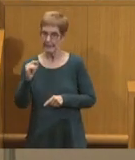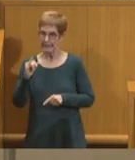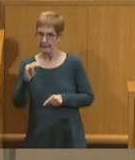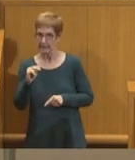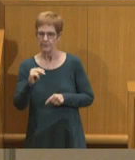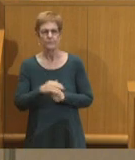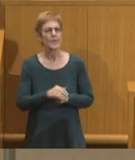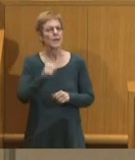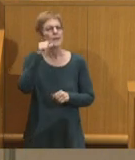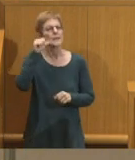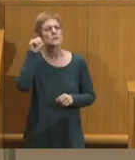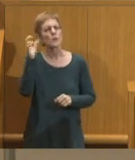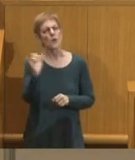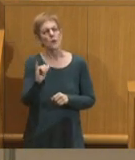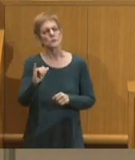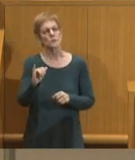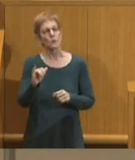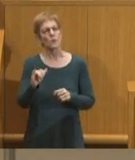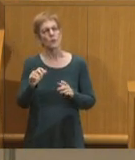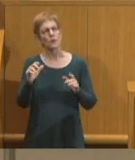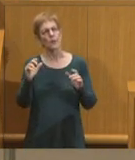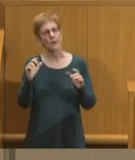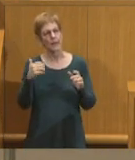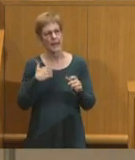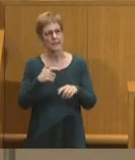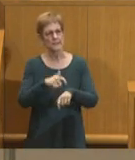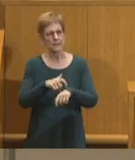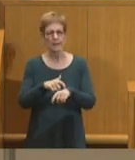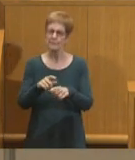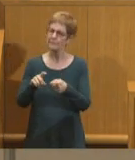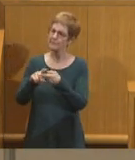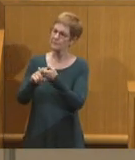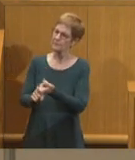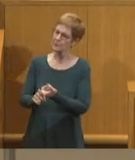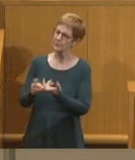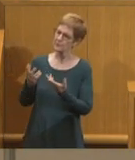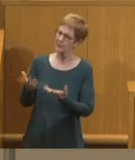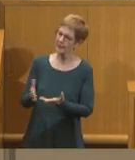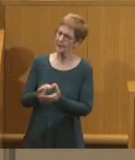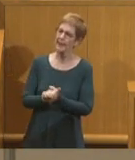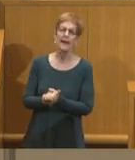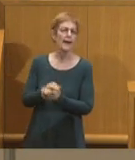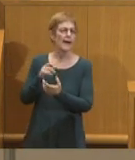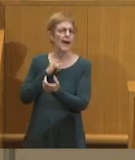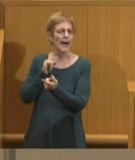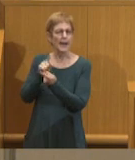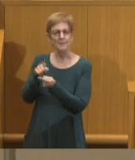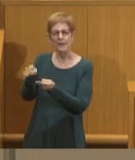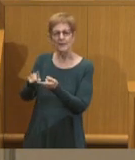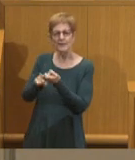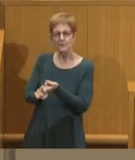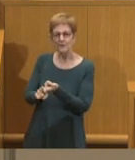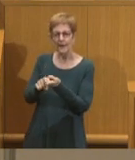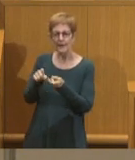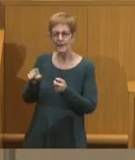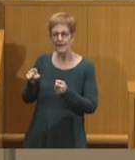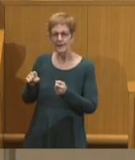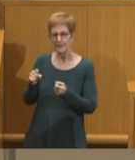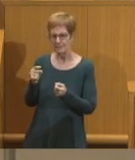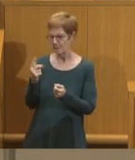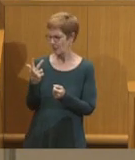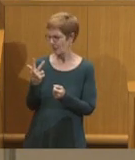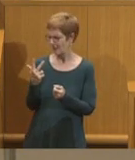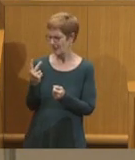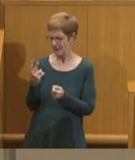Yesterday I was also able to spend some time with a friend. I met this friend about